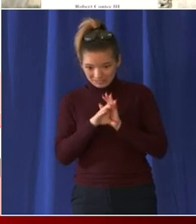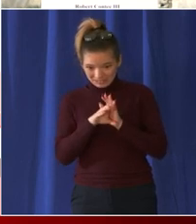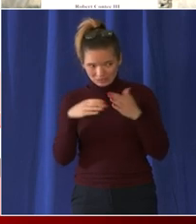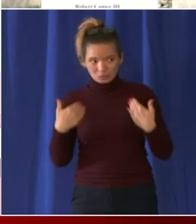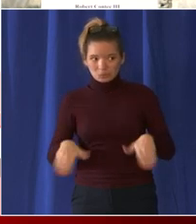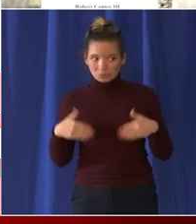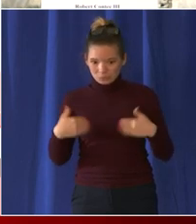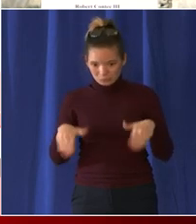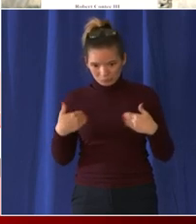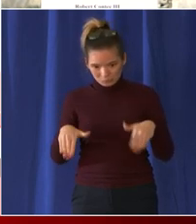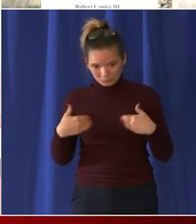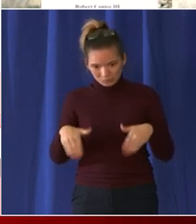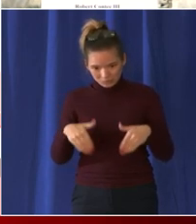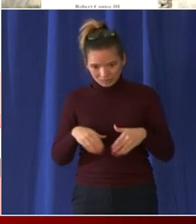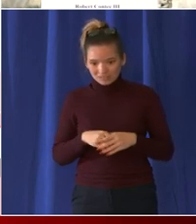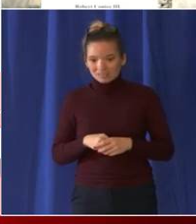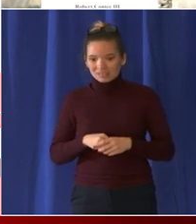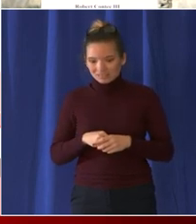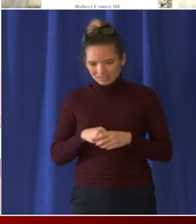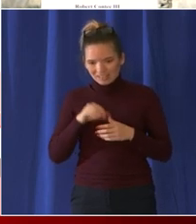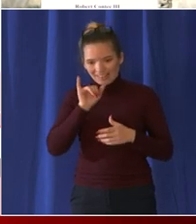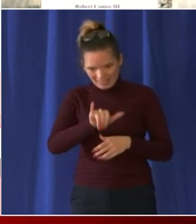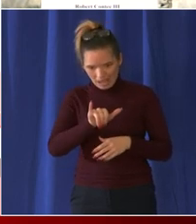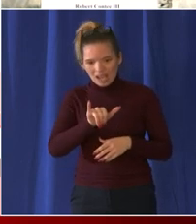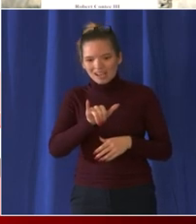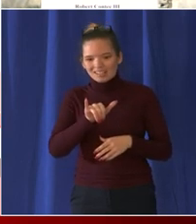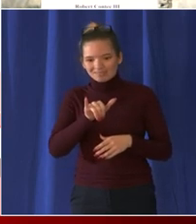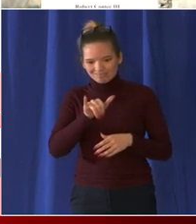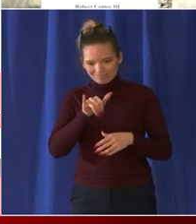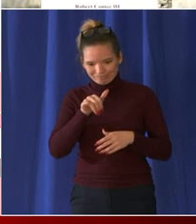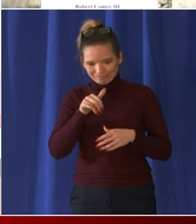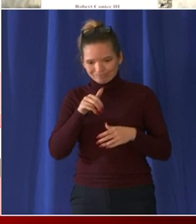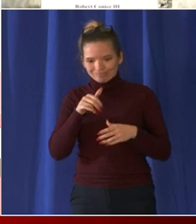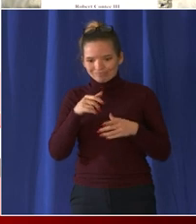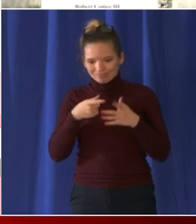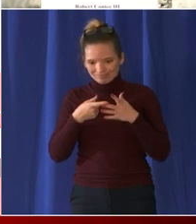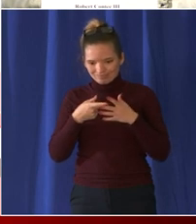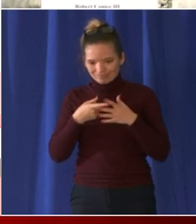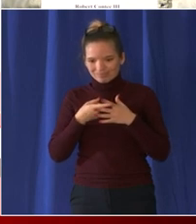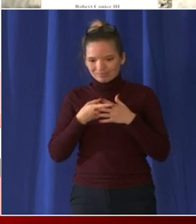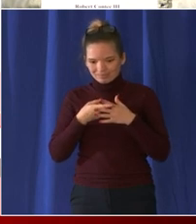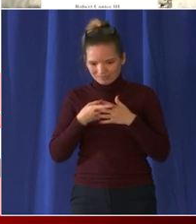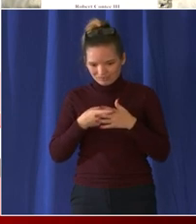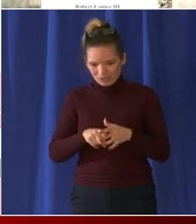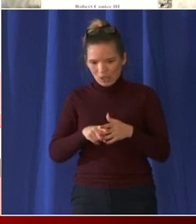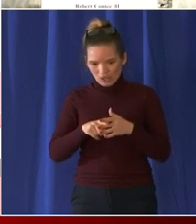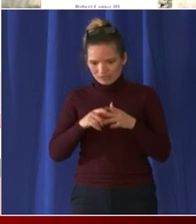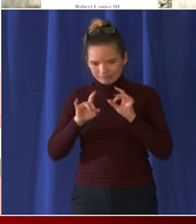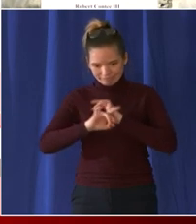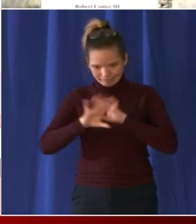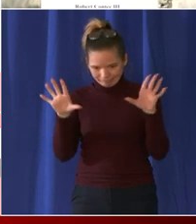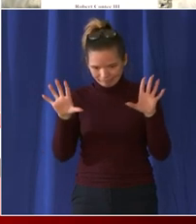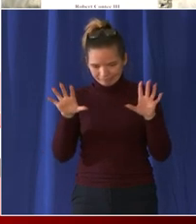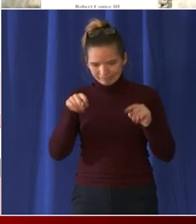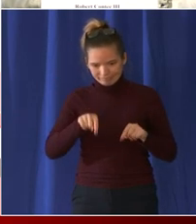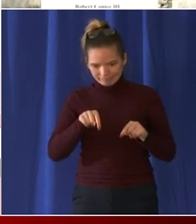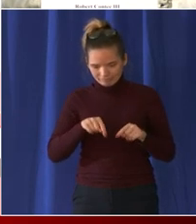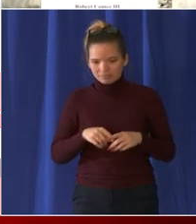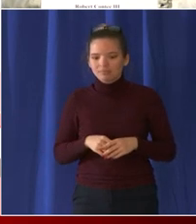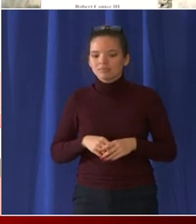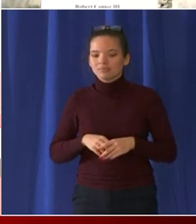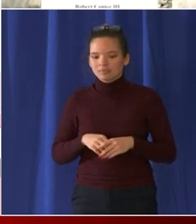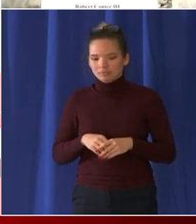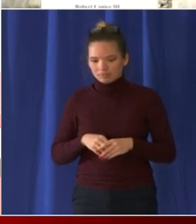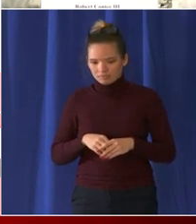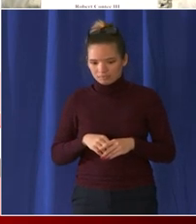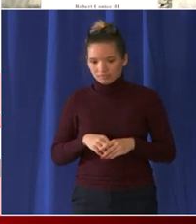everything that happened on january the 6th the discovery of not one but two real pipe bombs and i think that that's very significant this